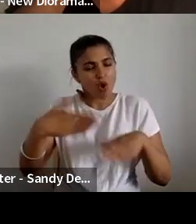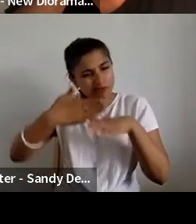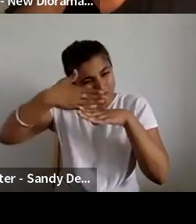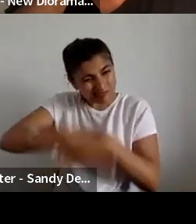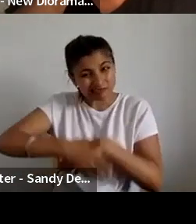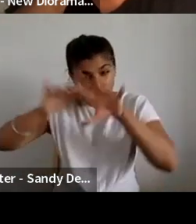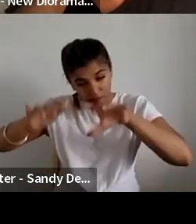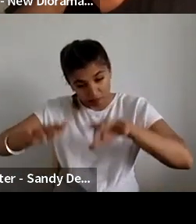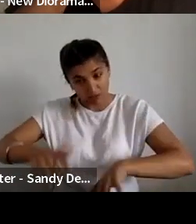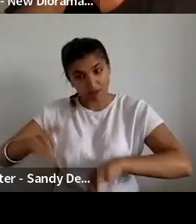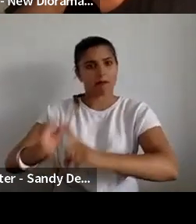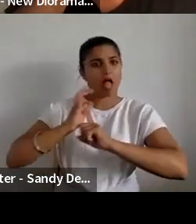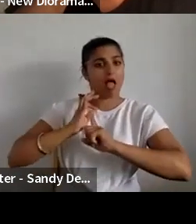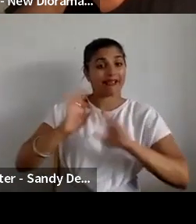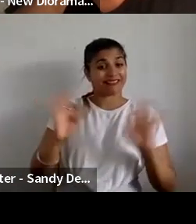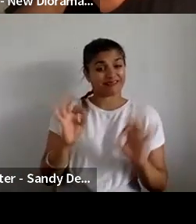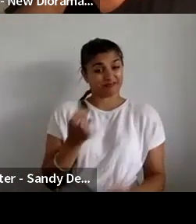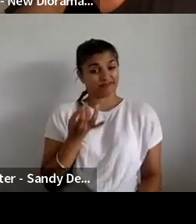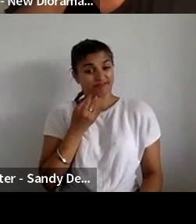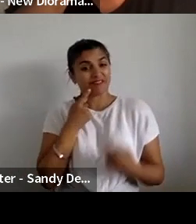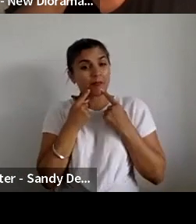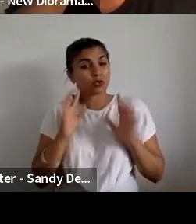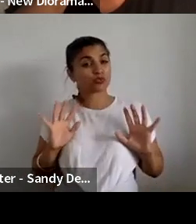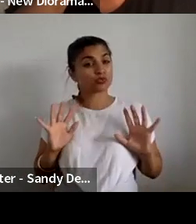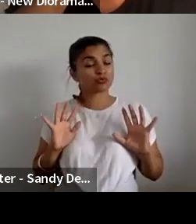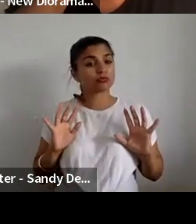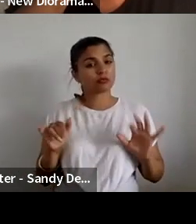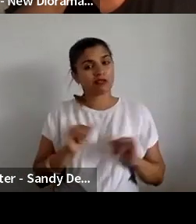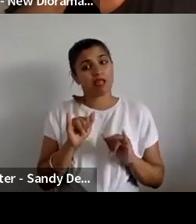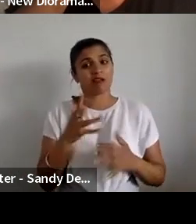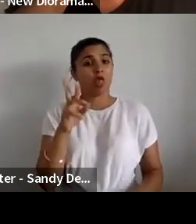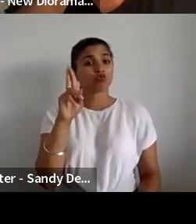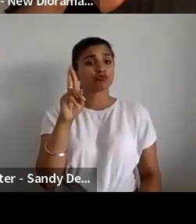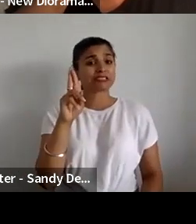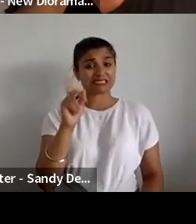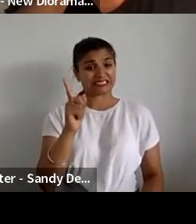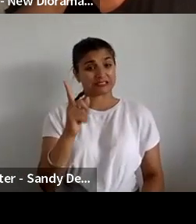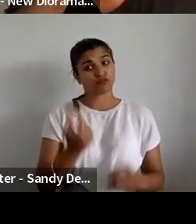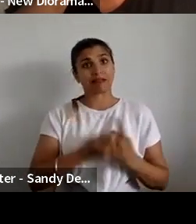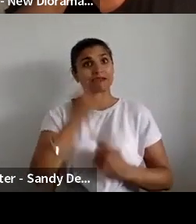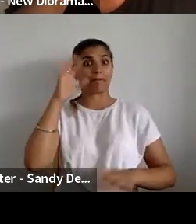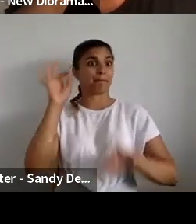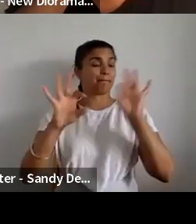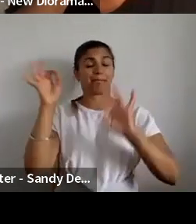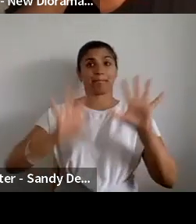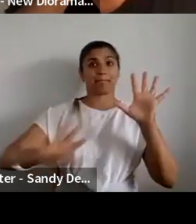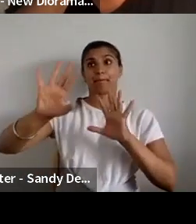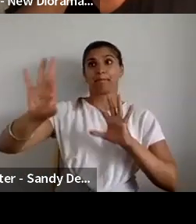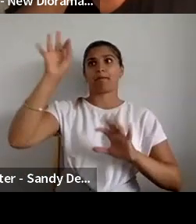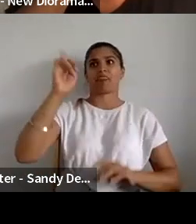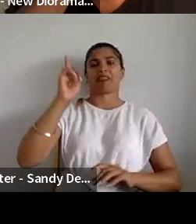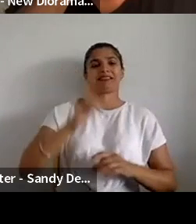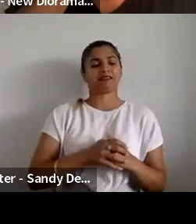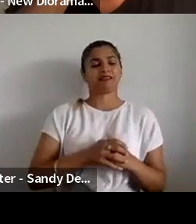And if they didn't get it, it was a lottery. I'm just seeing one of the questions here as well. Like, I think for